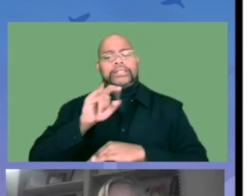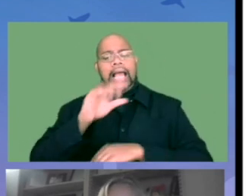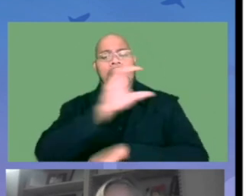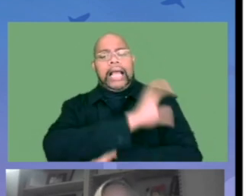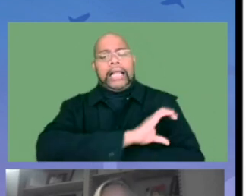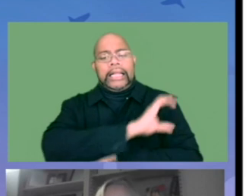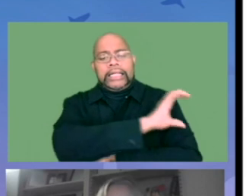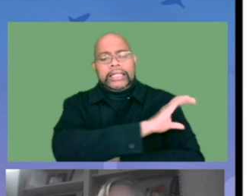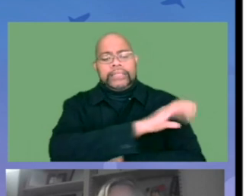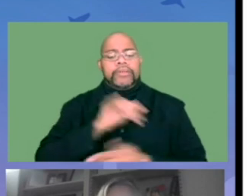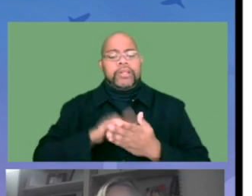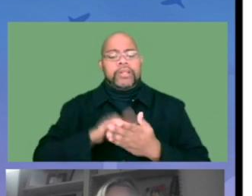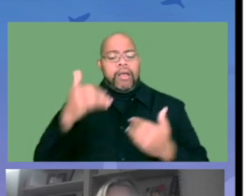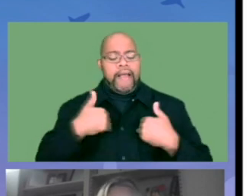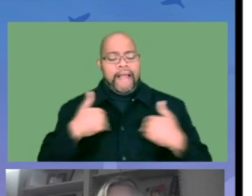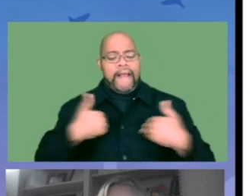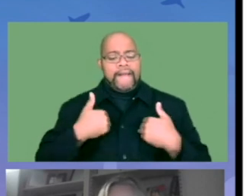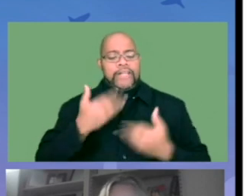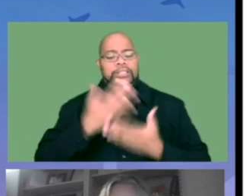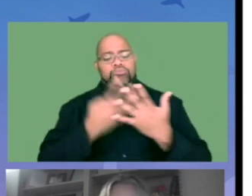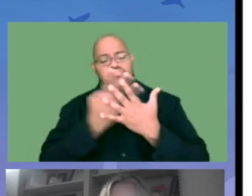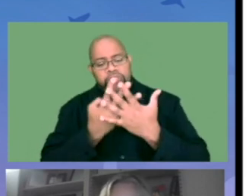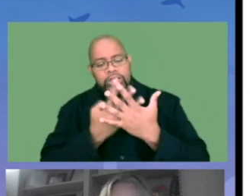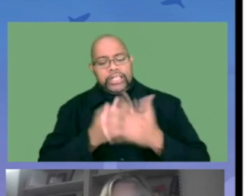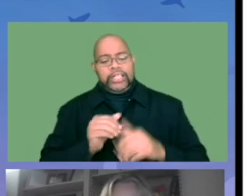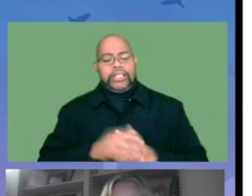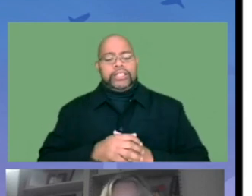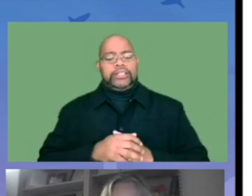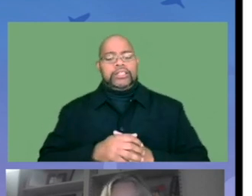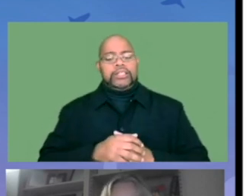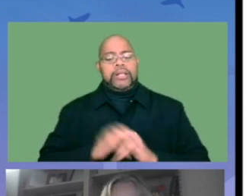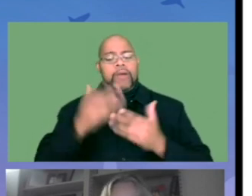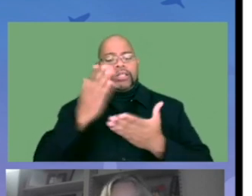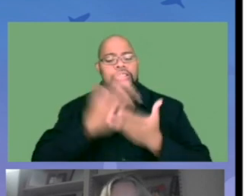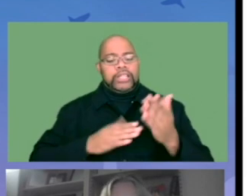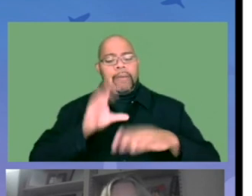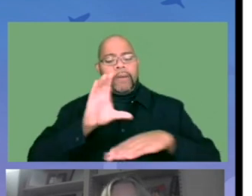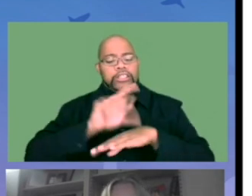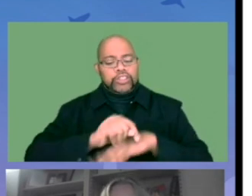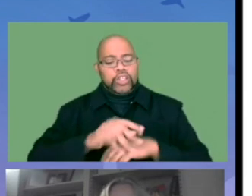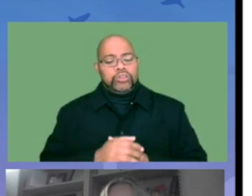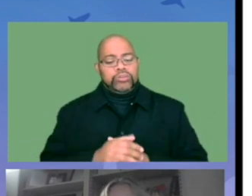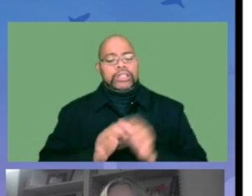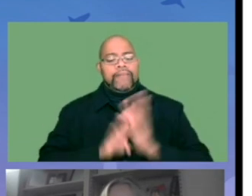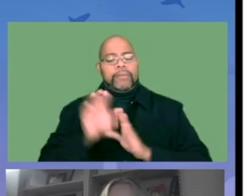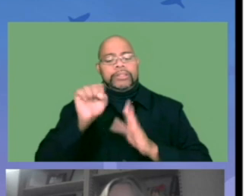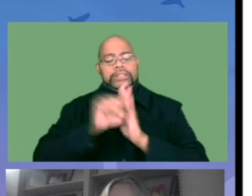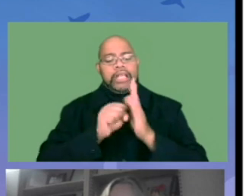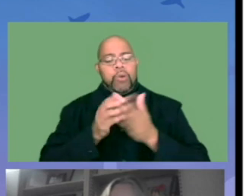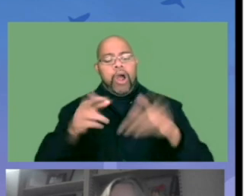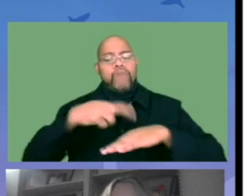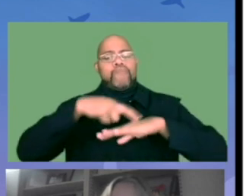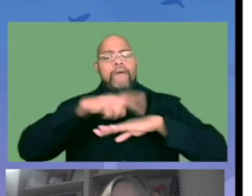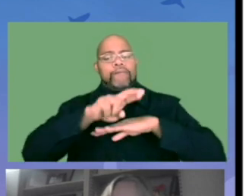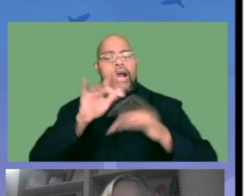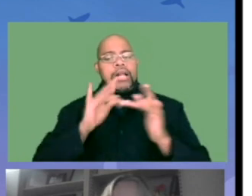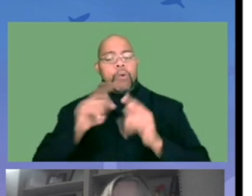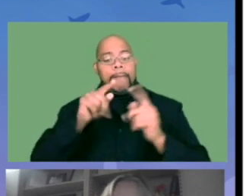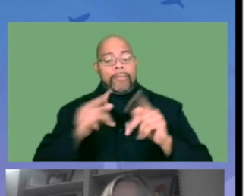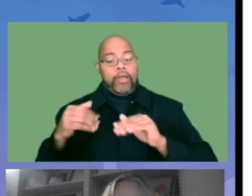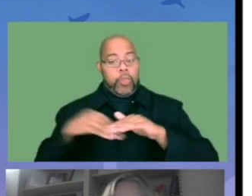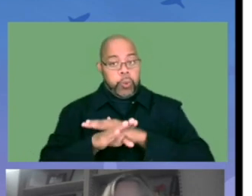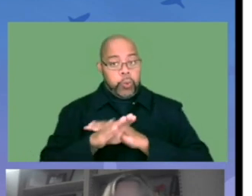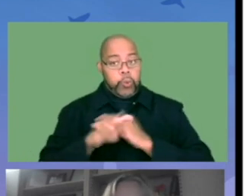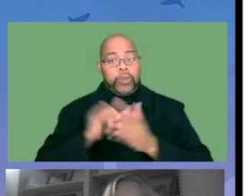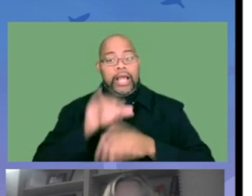professional development, learning opportunities, other news and resources, you can certainly do so. And also, if you would like to reach